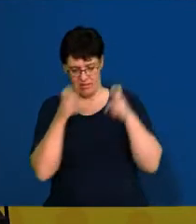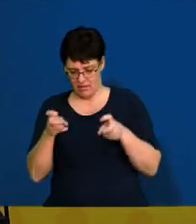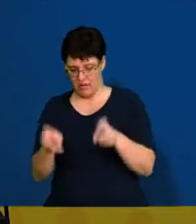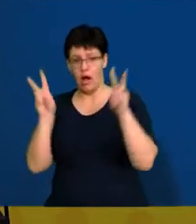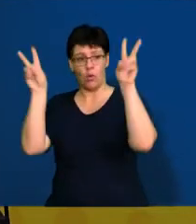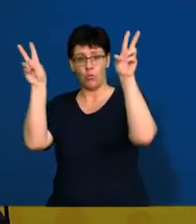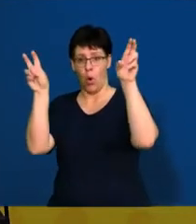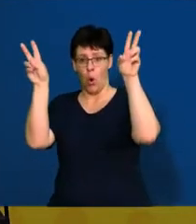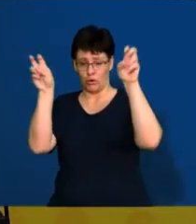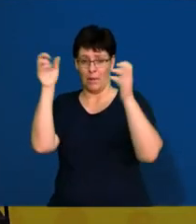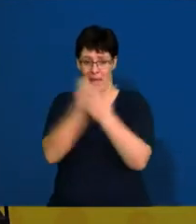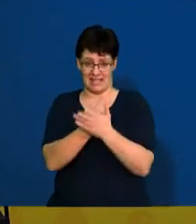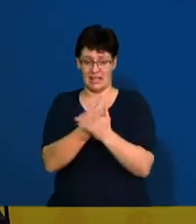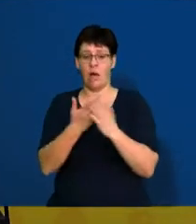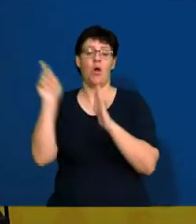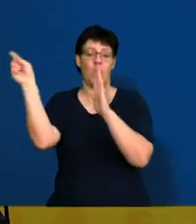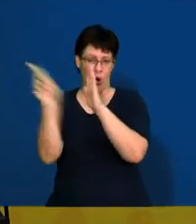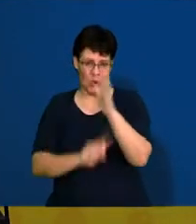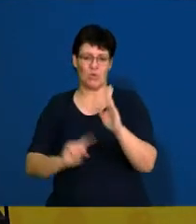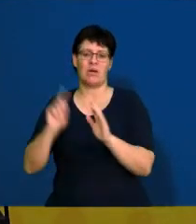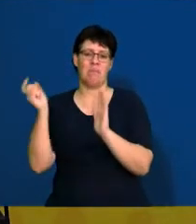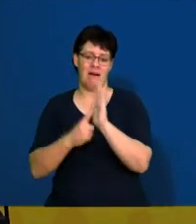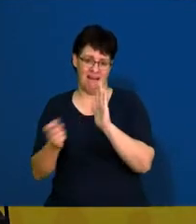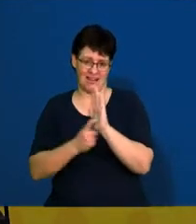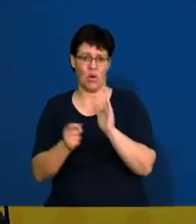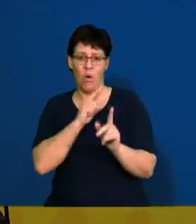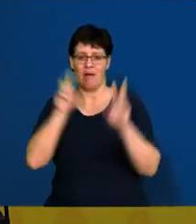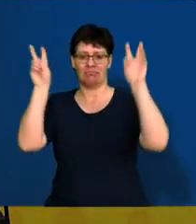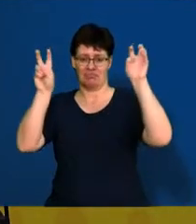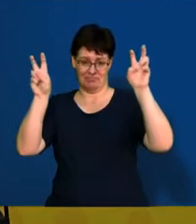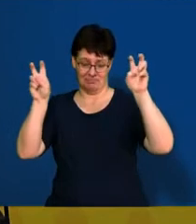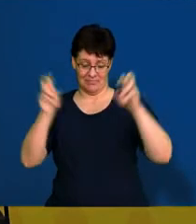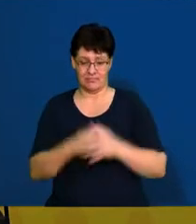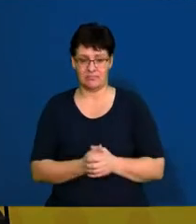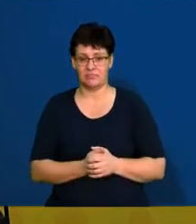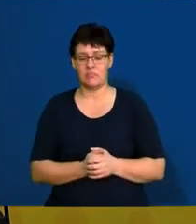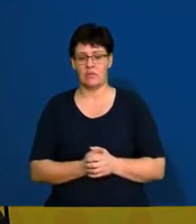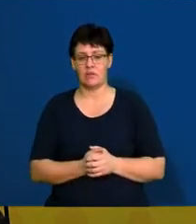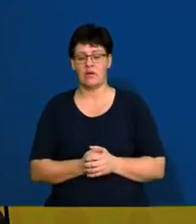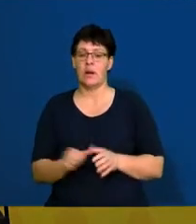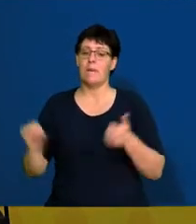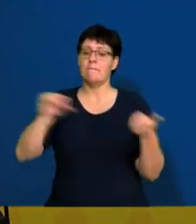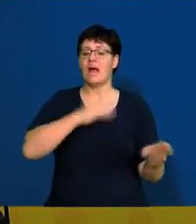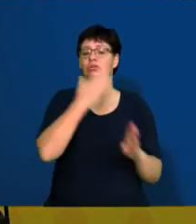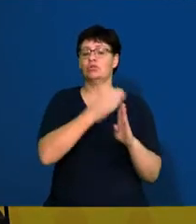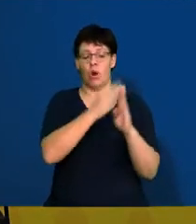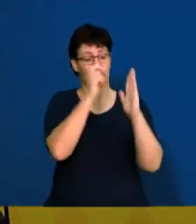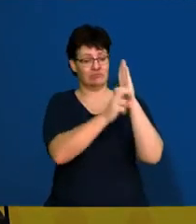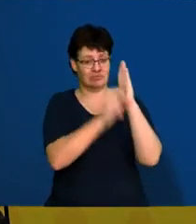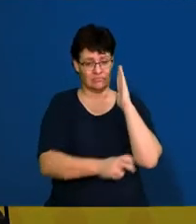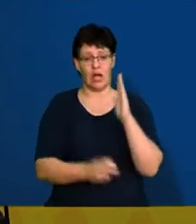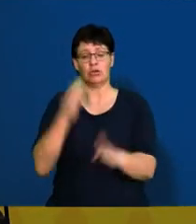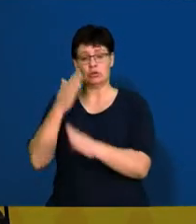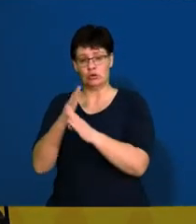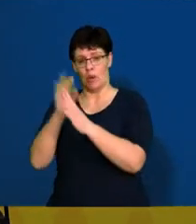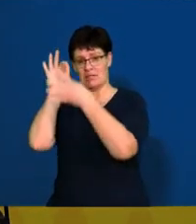put everything in quotation marks. Otherwise, you'll be losing a lot of easy marks there. And I'll back to your job description and